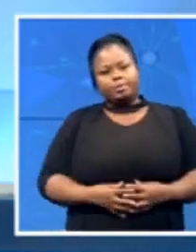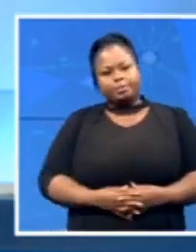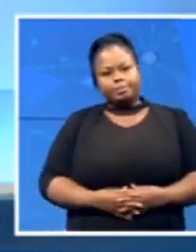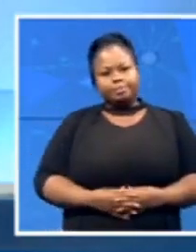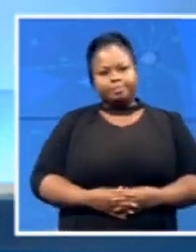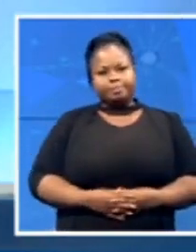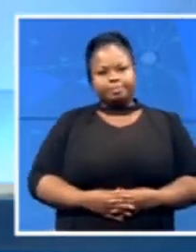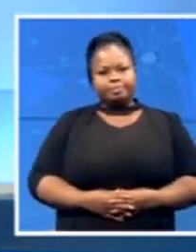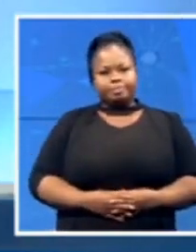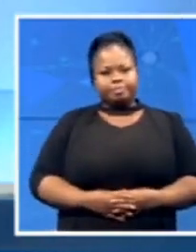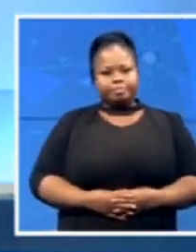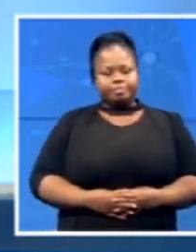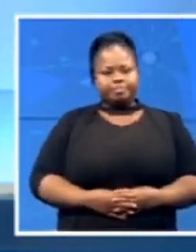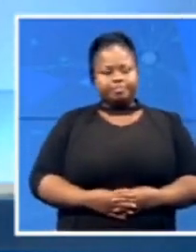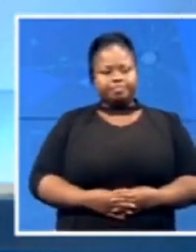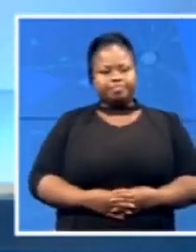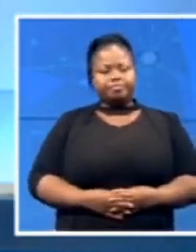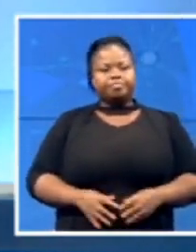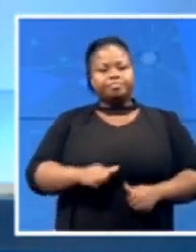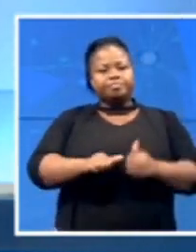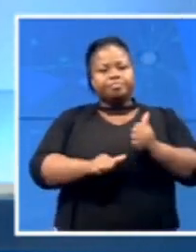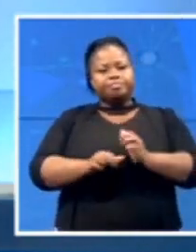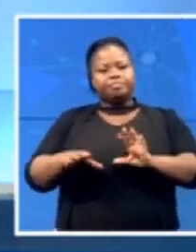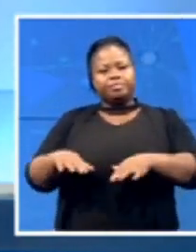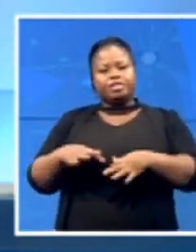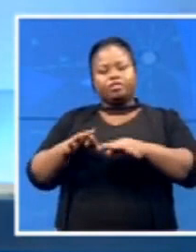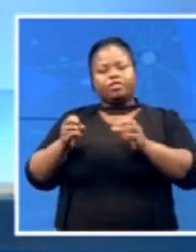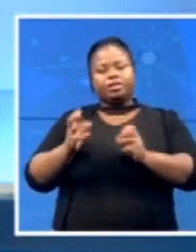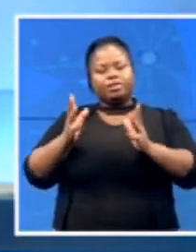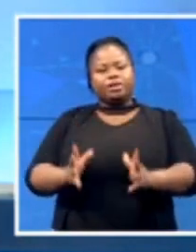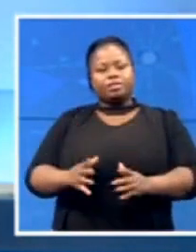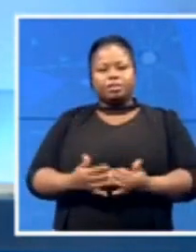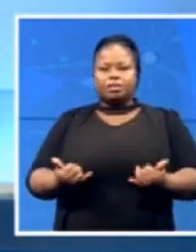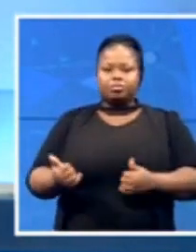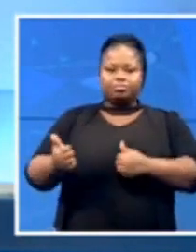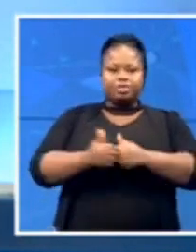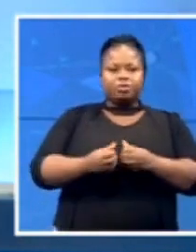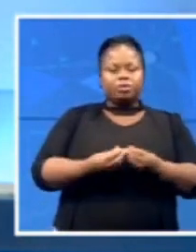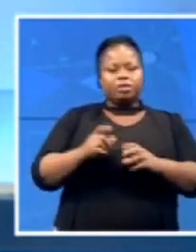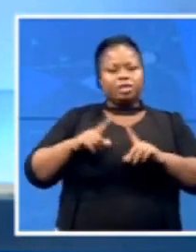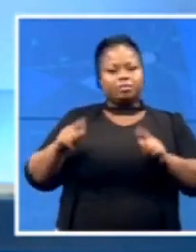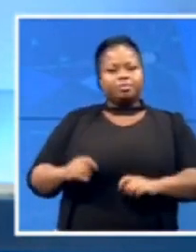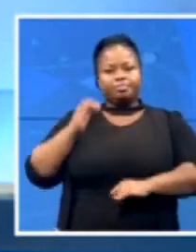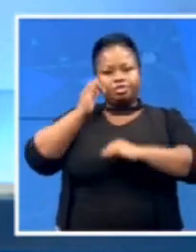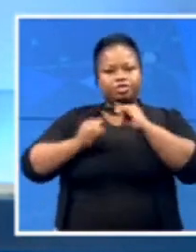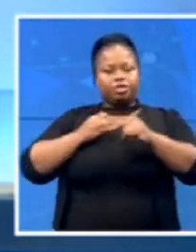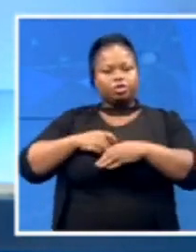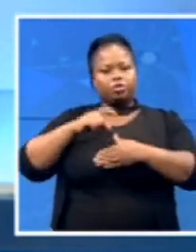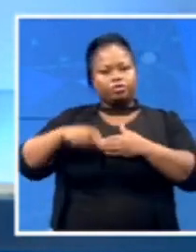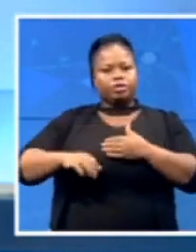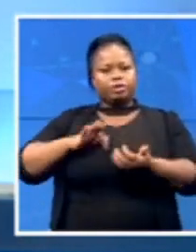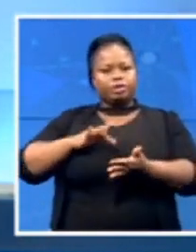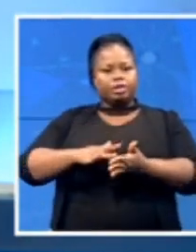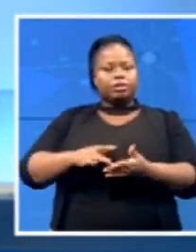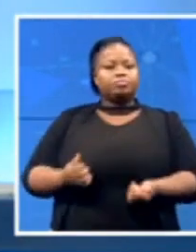Humanitarian aid organization Gift of the Givers has partnered with the Cape Town International Convention Center to provide water drop-off